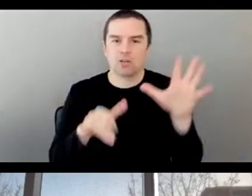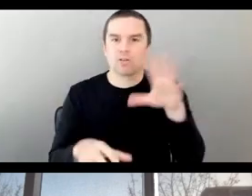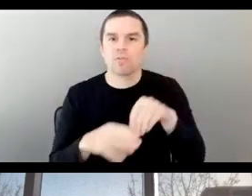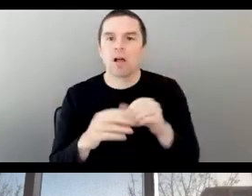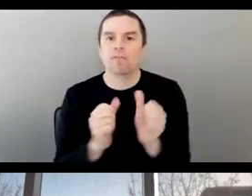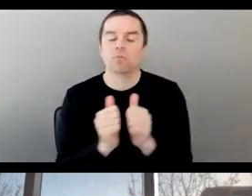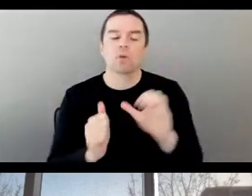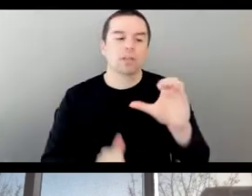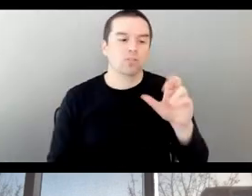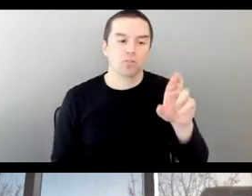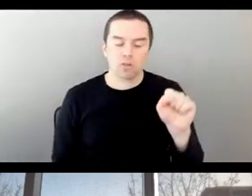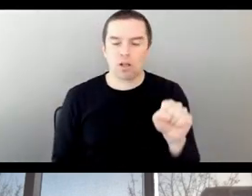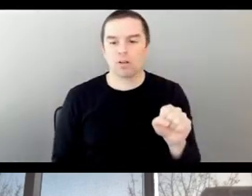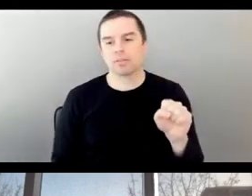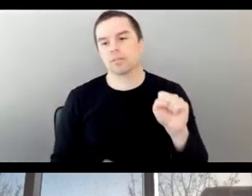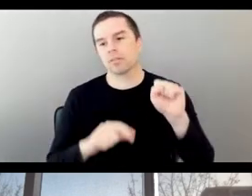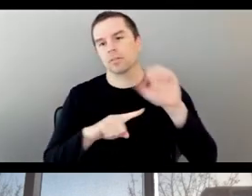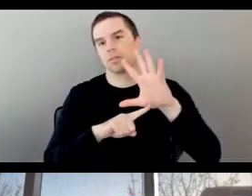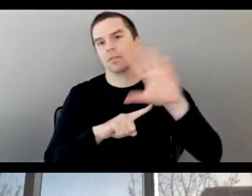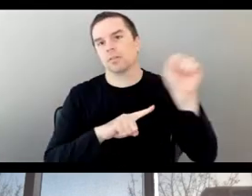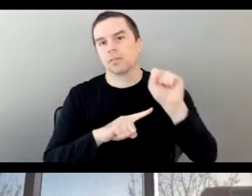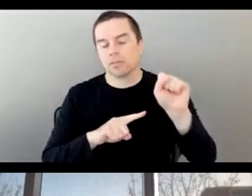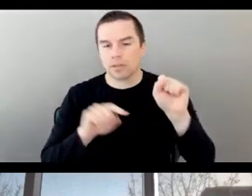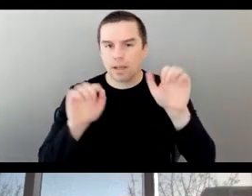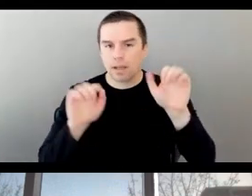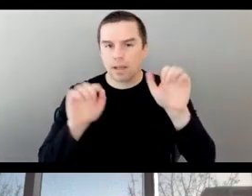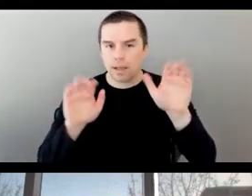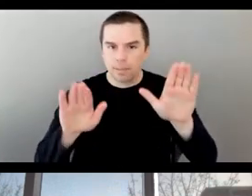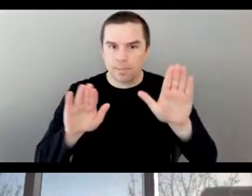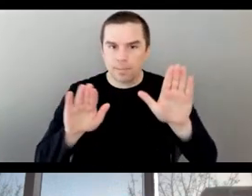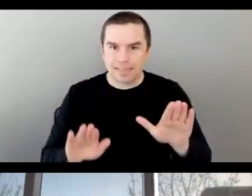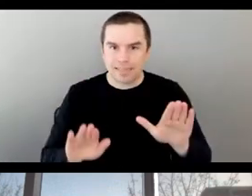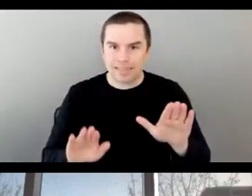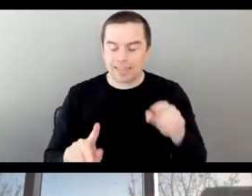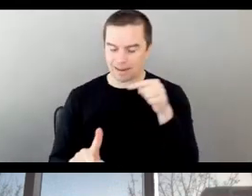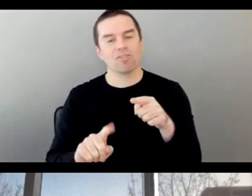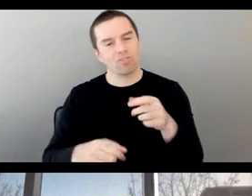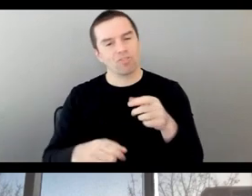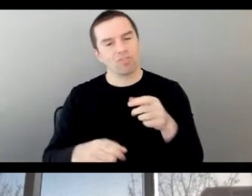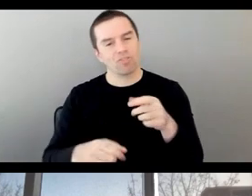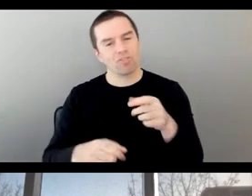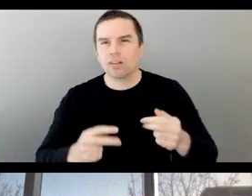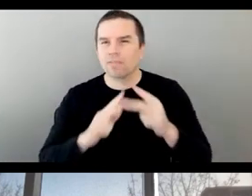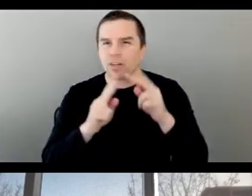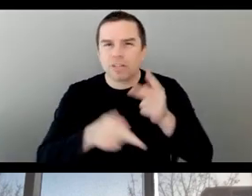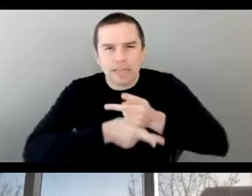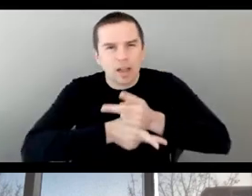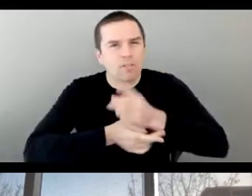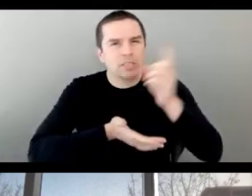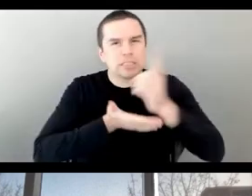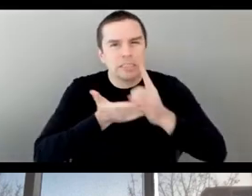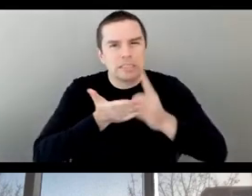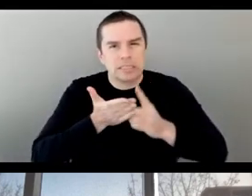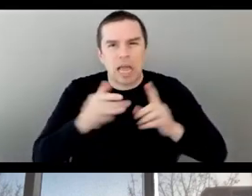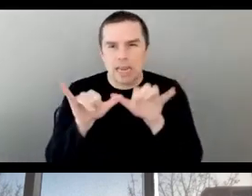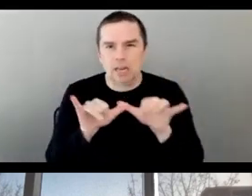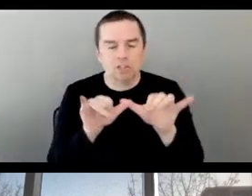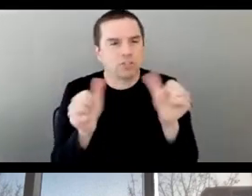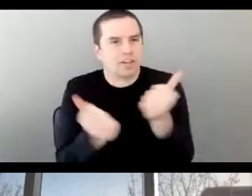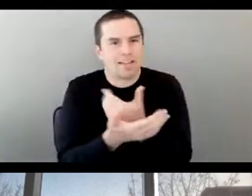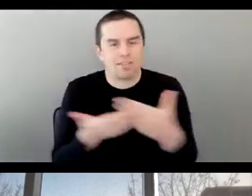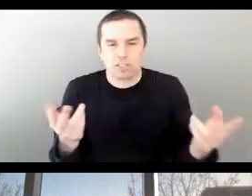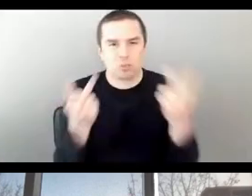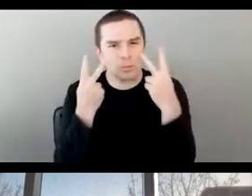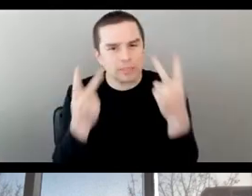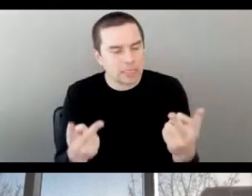vehicles on the planet. Everything that you see, everything that we saw in the reveal today was engineered by someone in that facility,